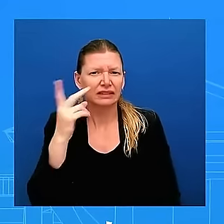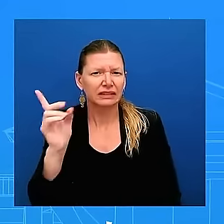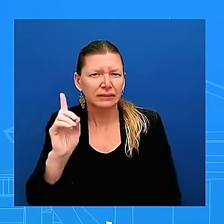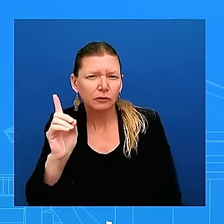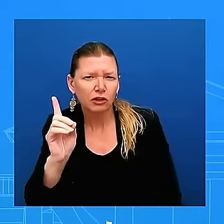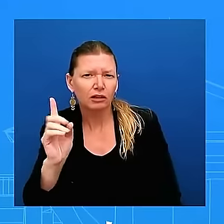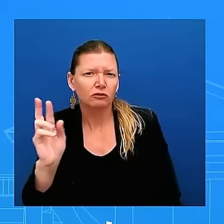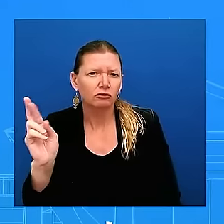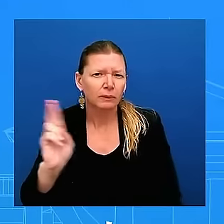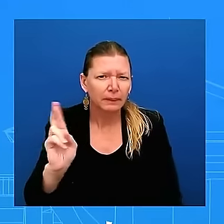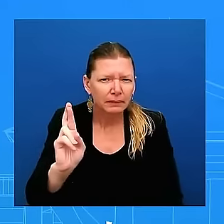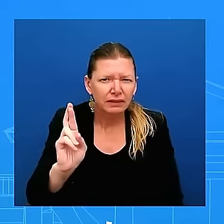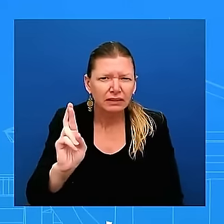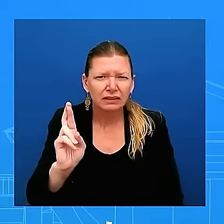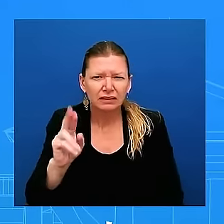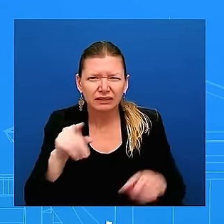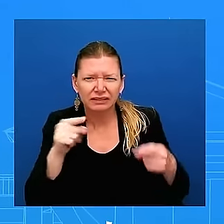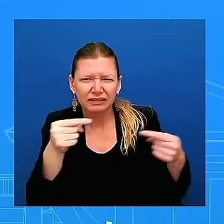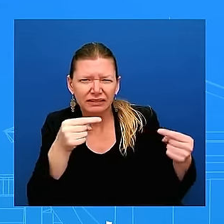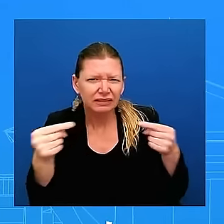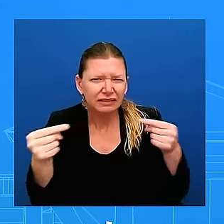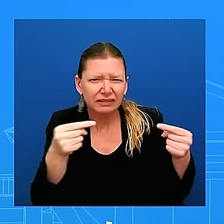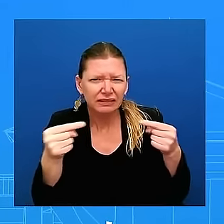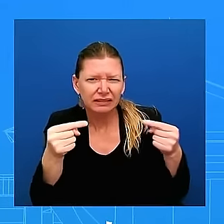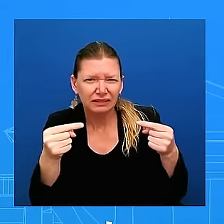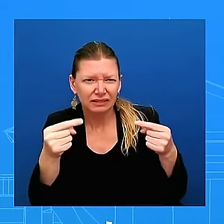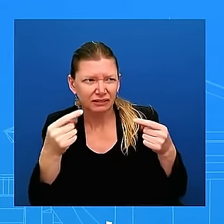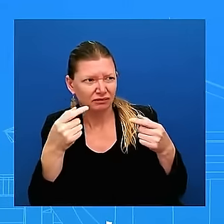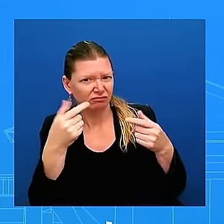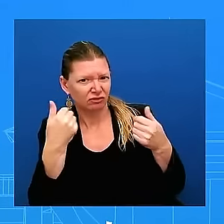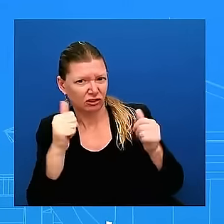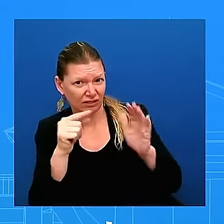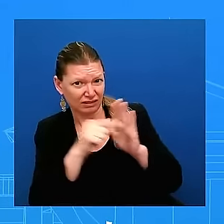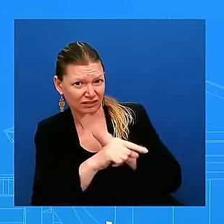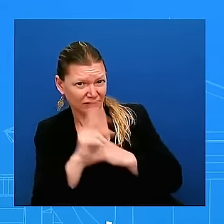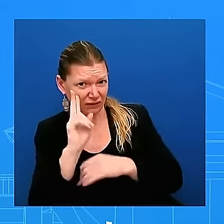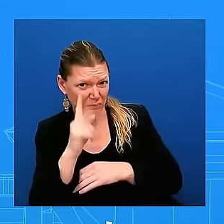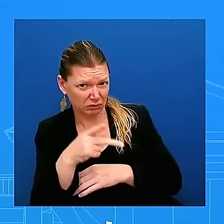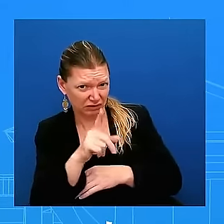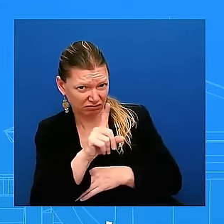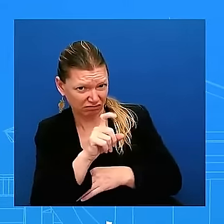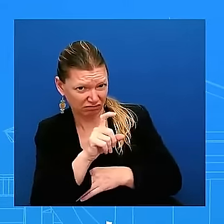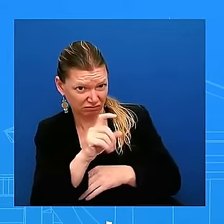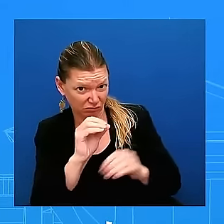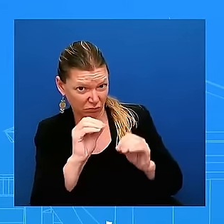you know